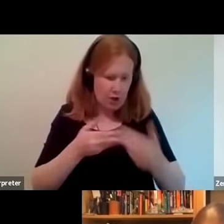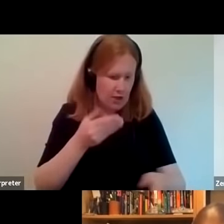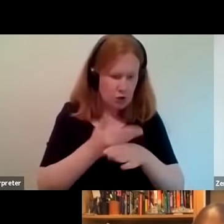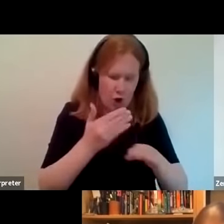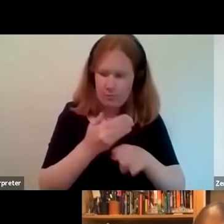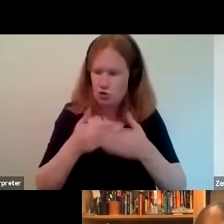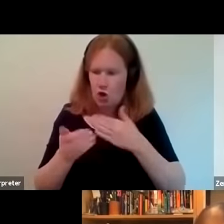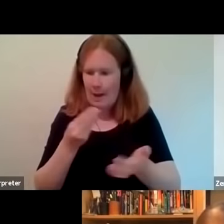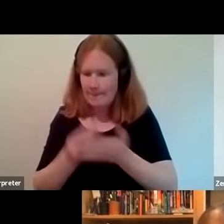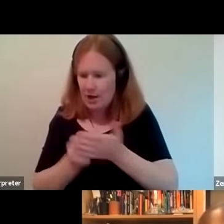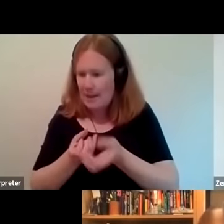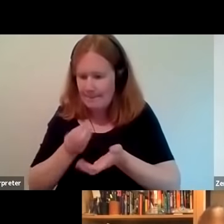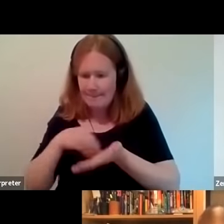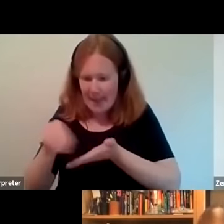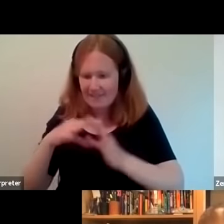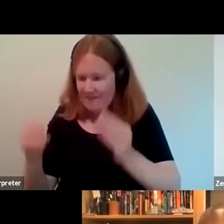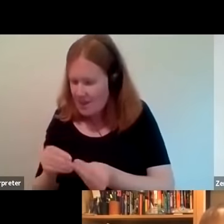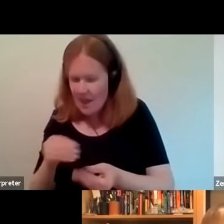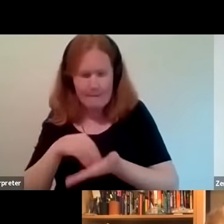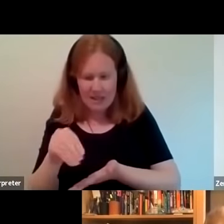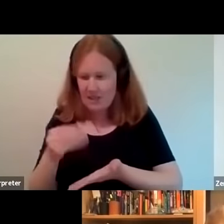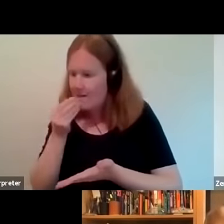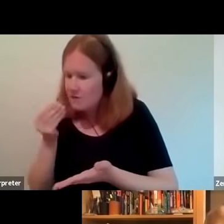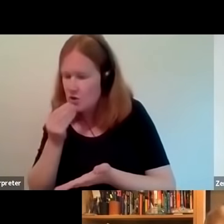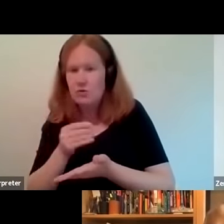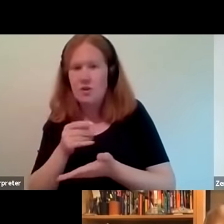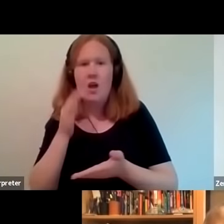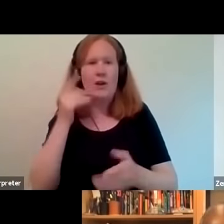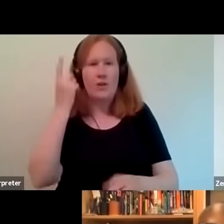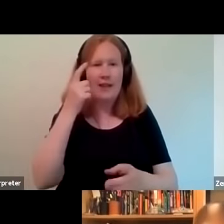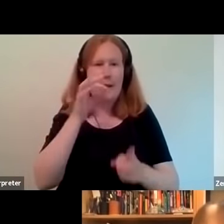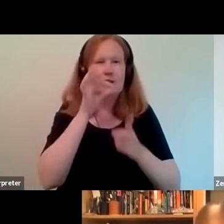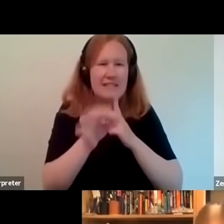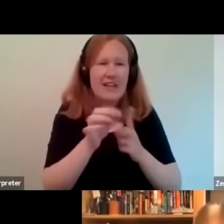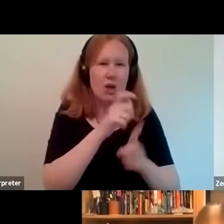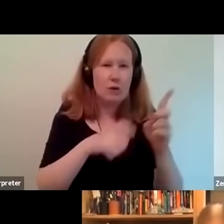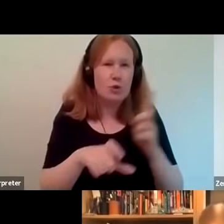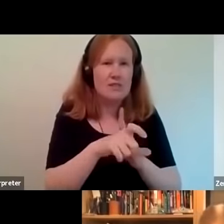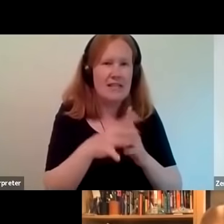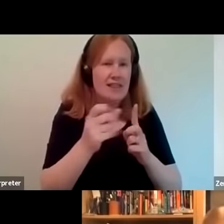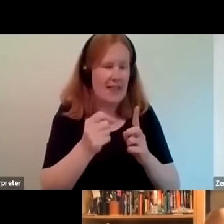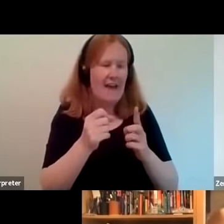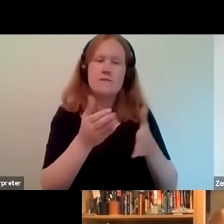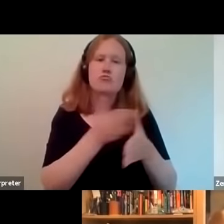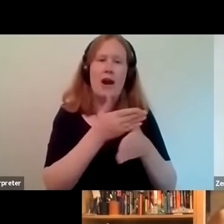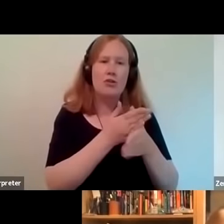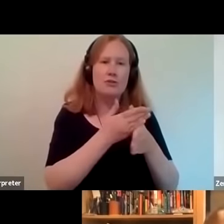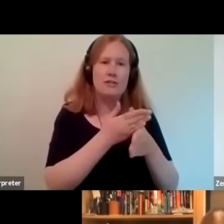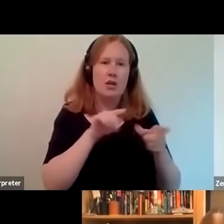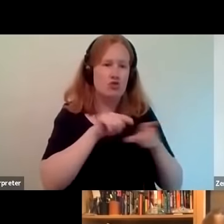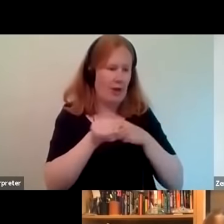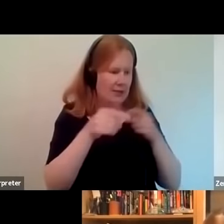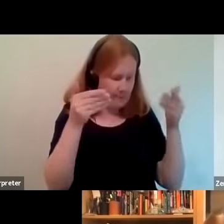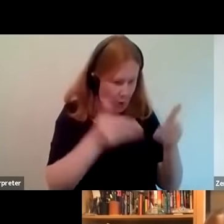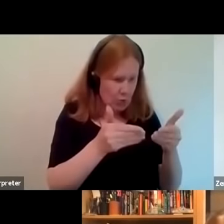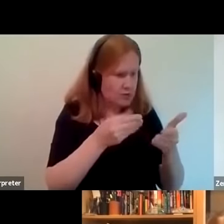going to happen and when we look at certain minority communities that is the case they have other priorities and so we're now looking